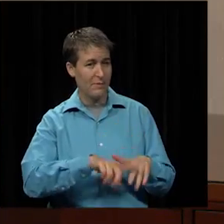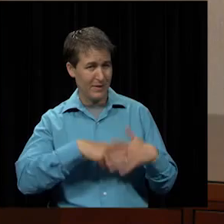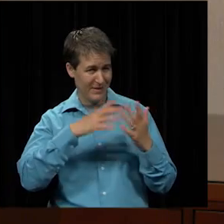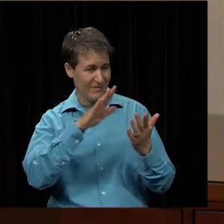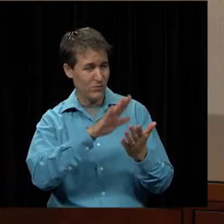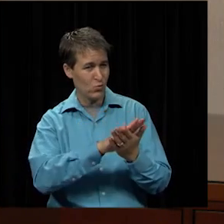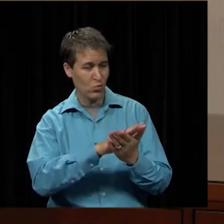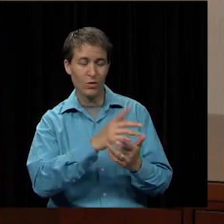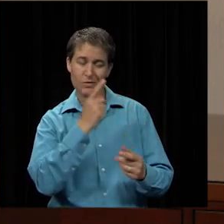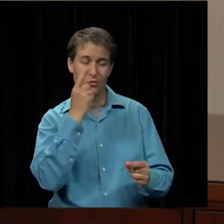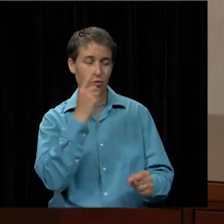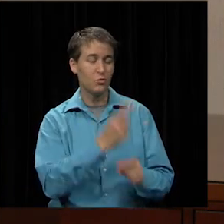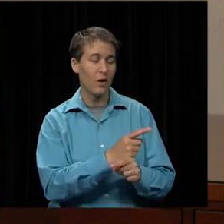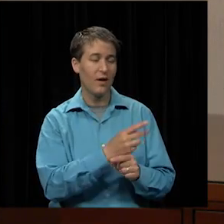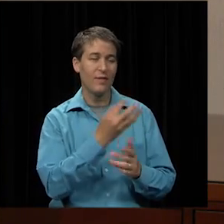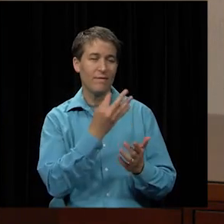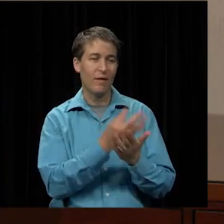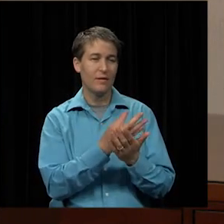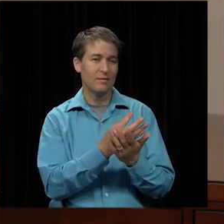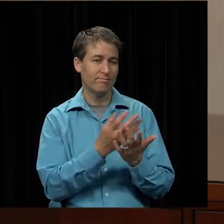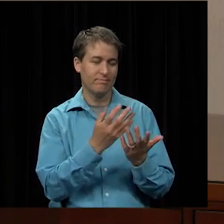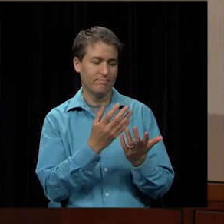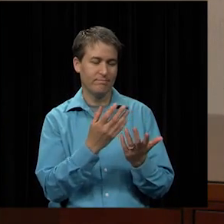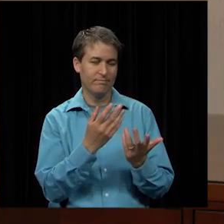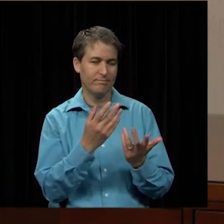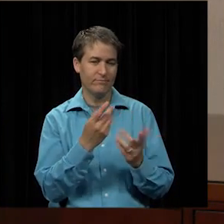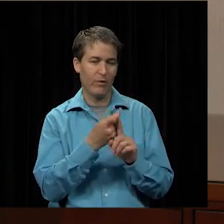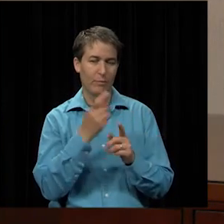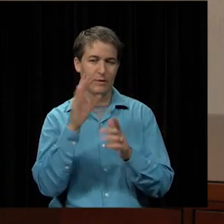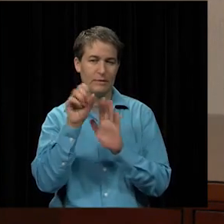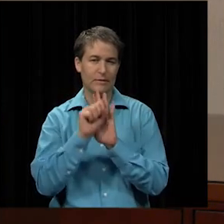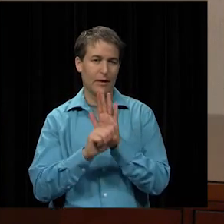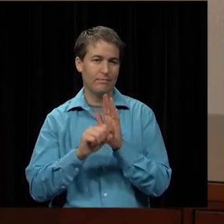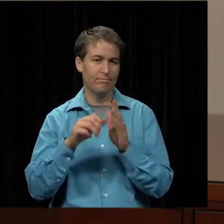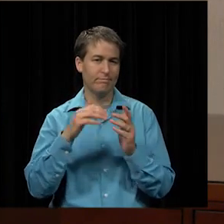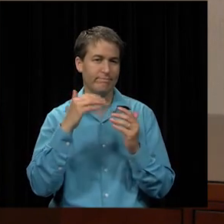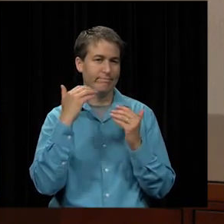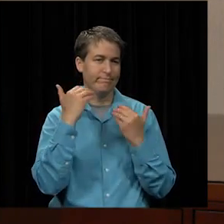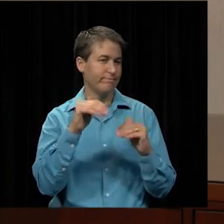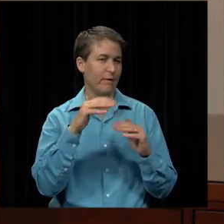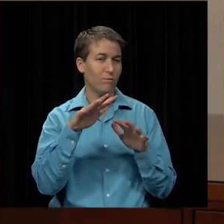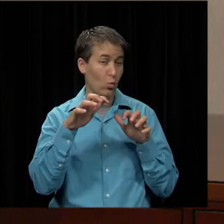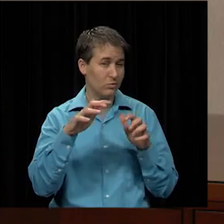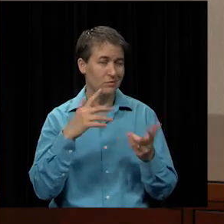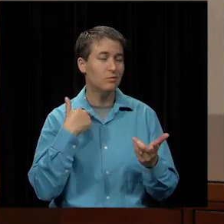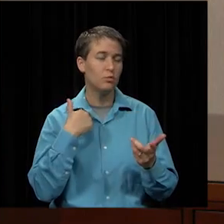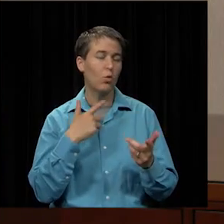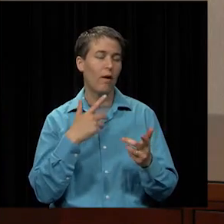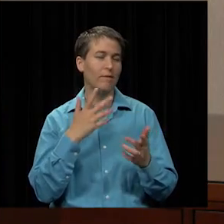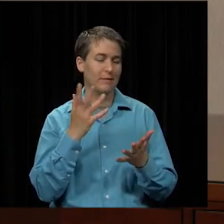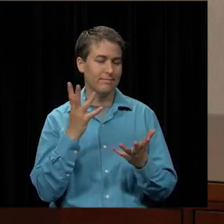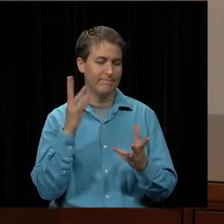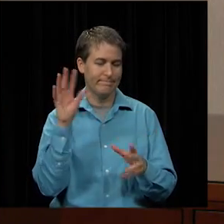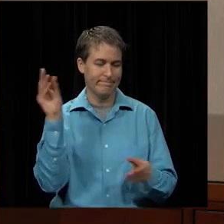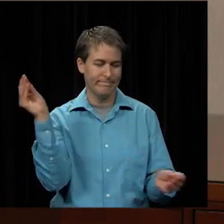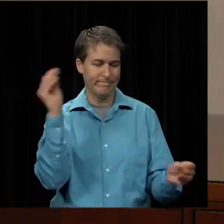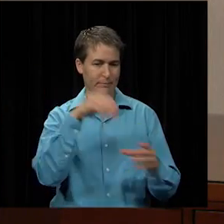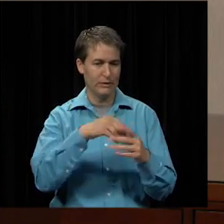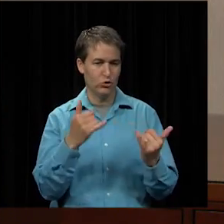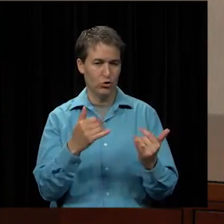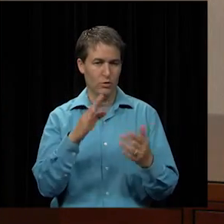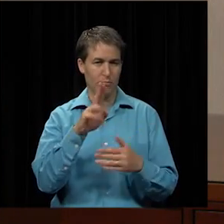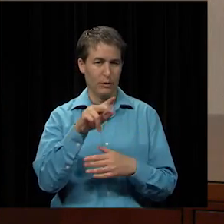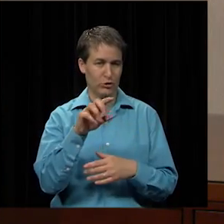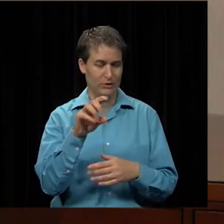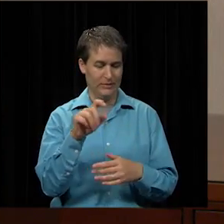school and you're absolutely right the funding is frozen and we'll have to be working this into our existing uh budget can you give